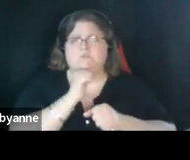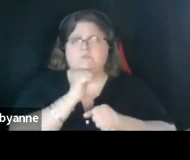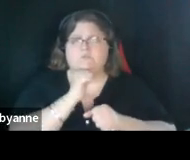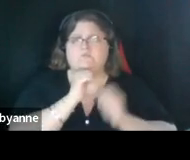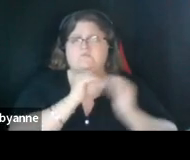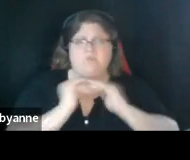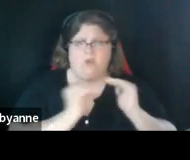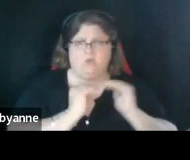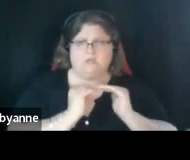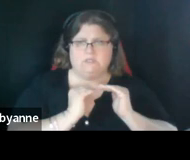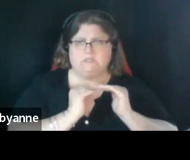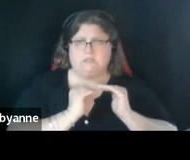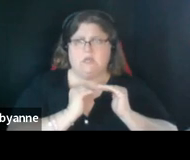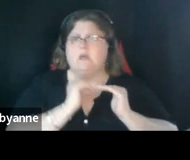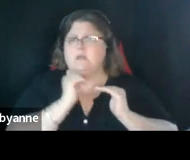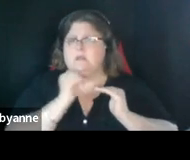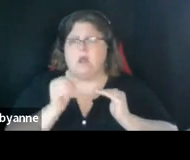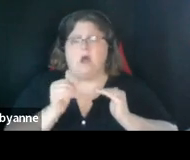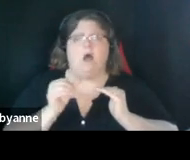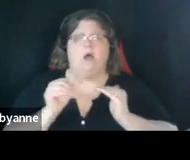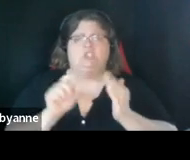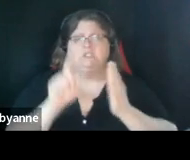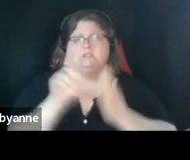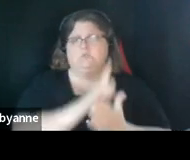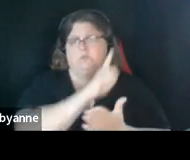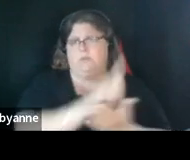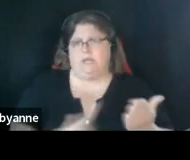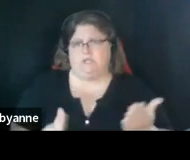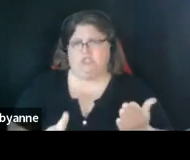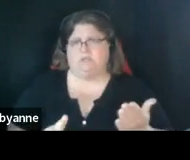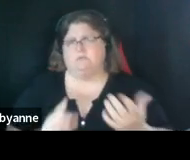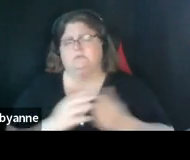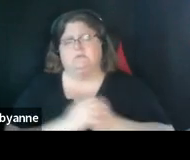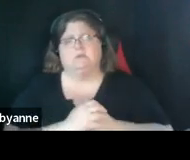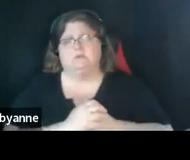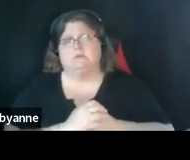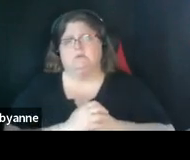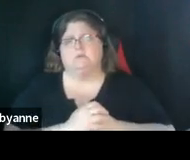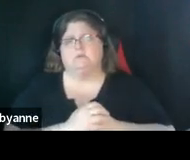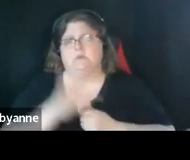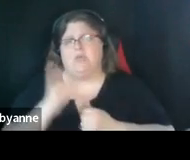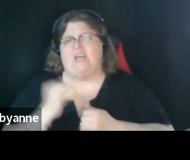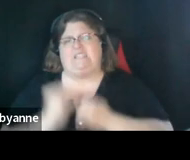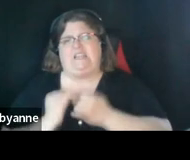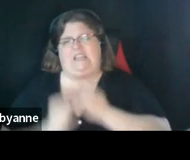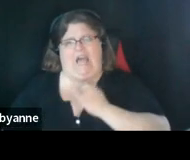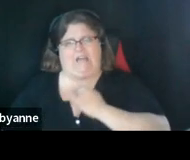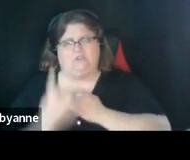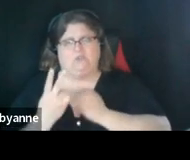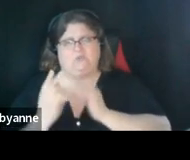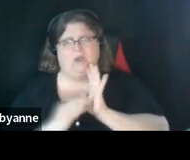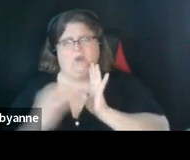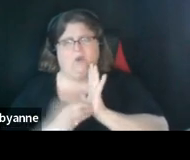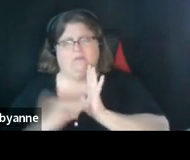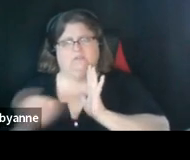and to me moral centeredness um so that is the concluding um two paragraphs of the job